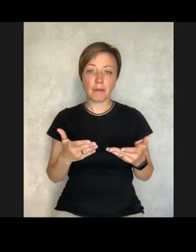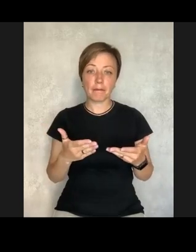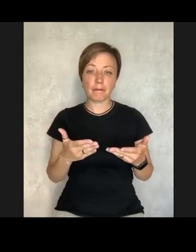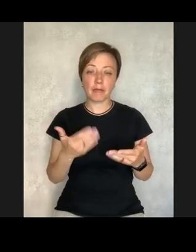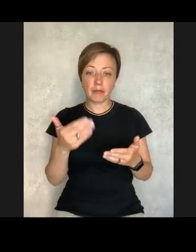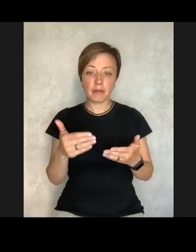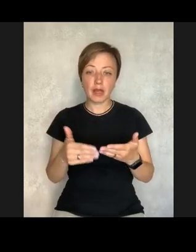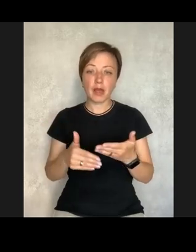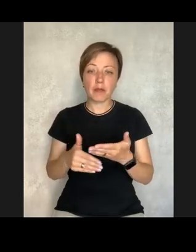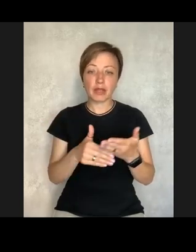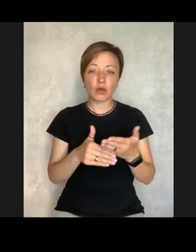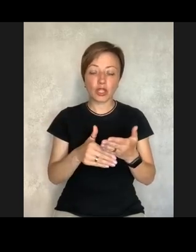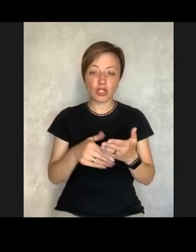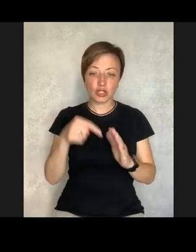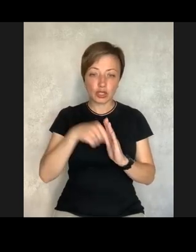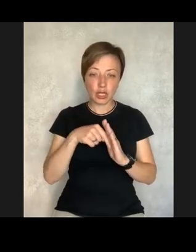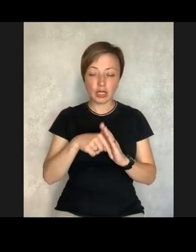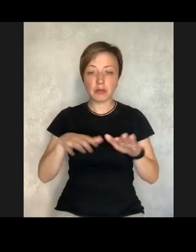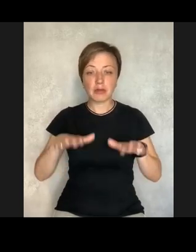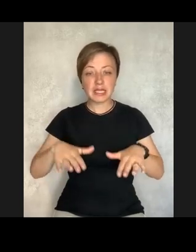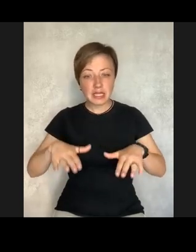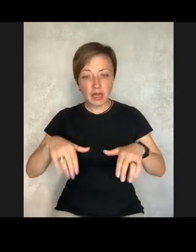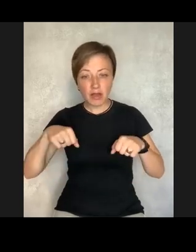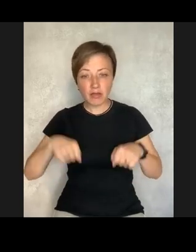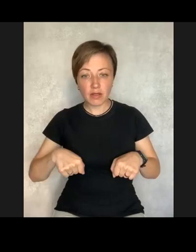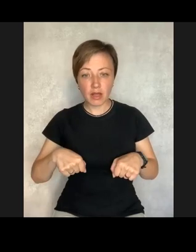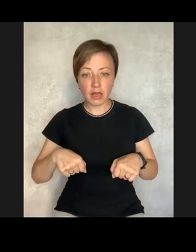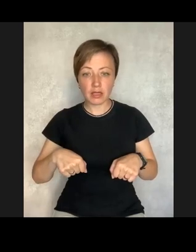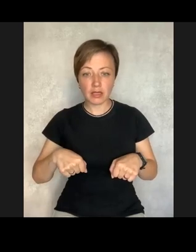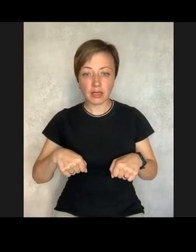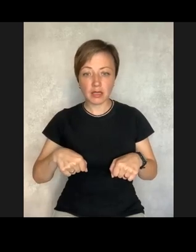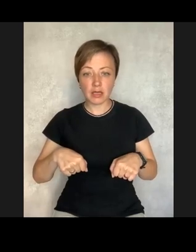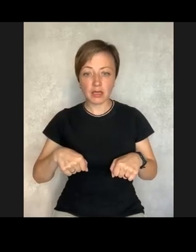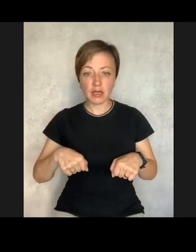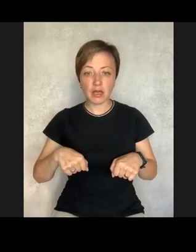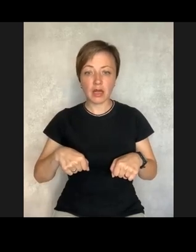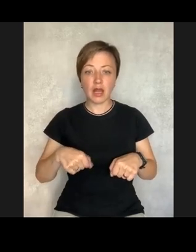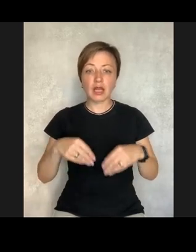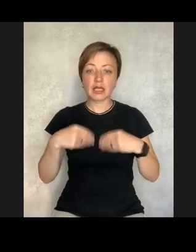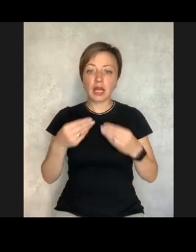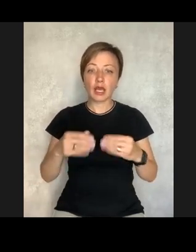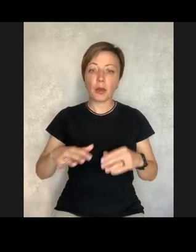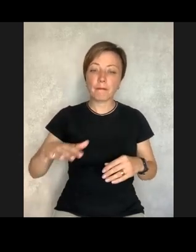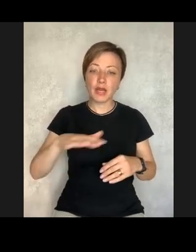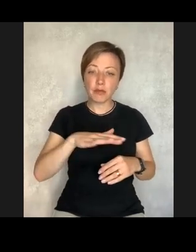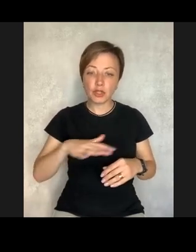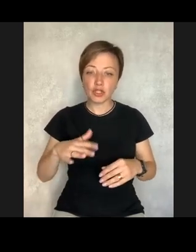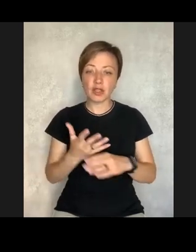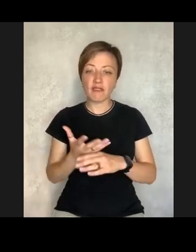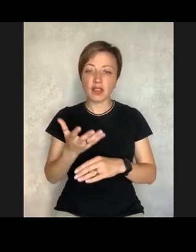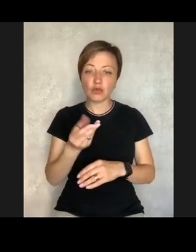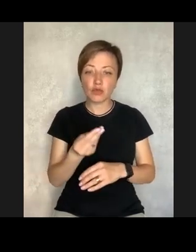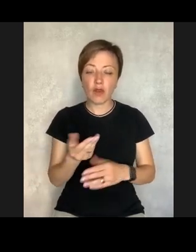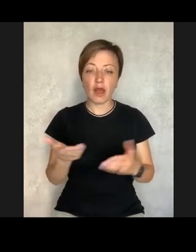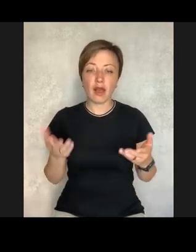government could take care of the methodology, some administrative aspects, local authorities who could allocate